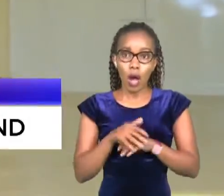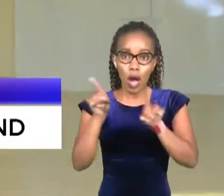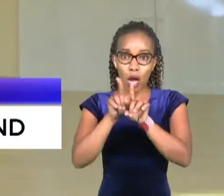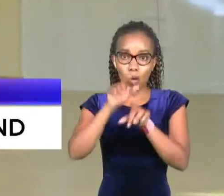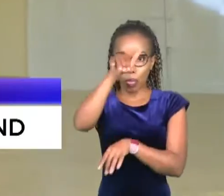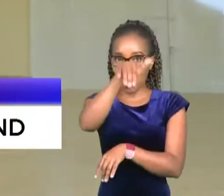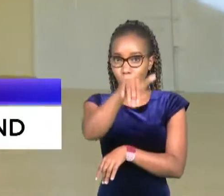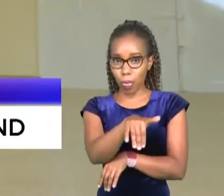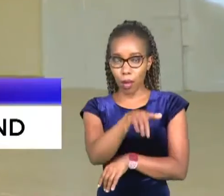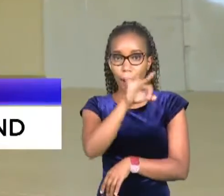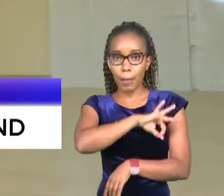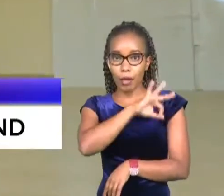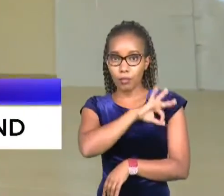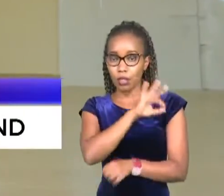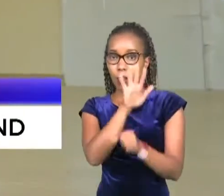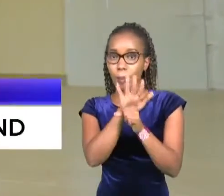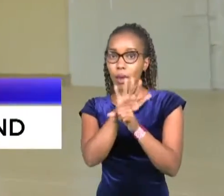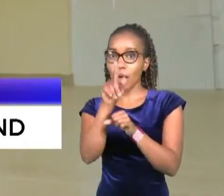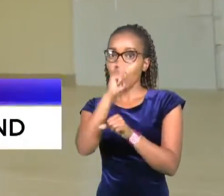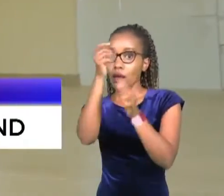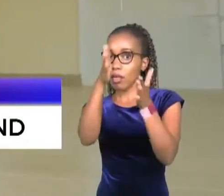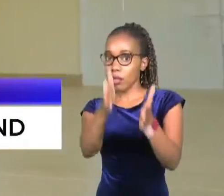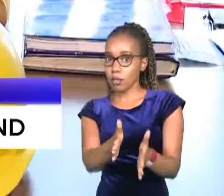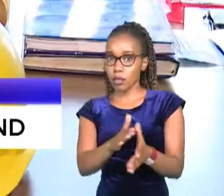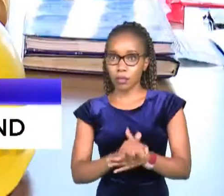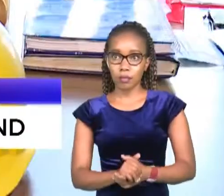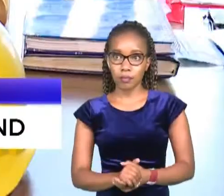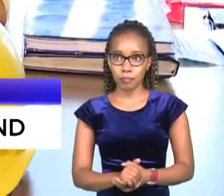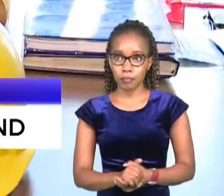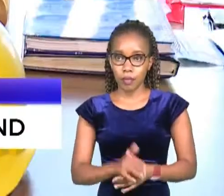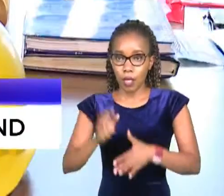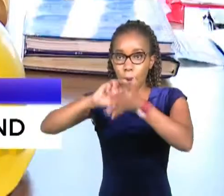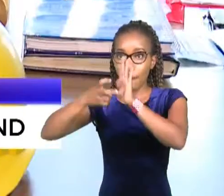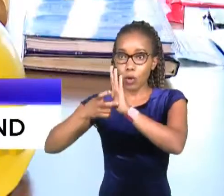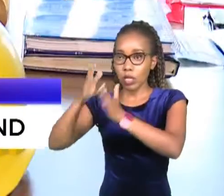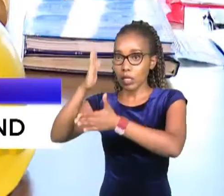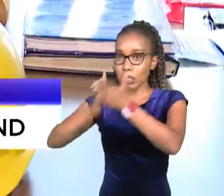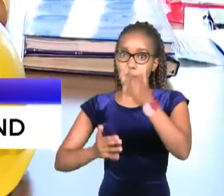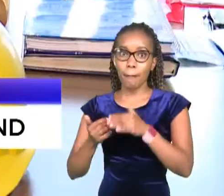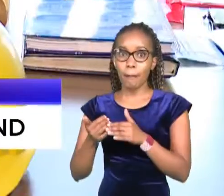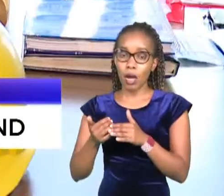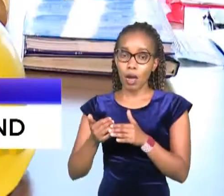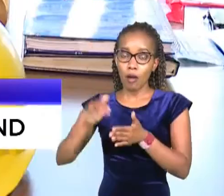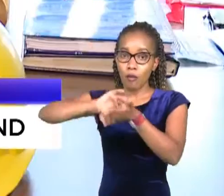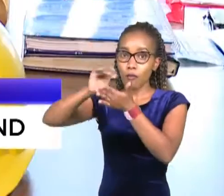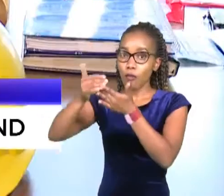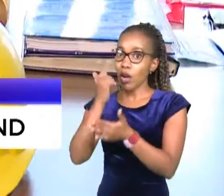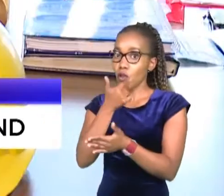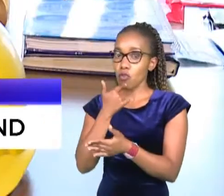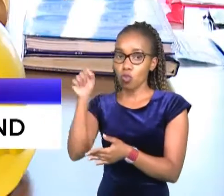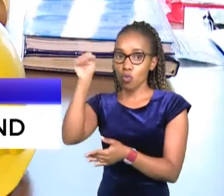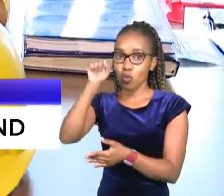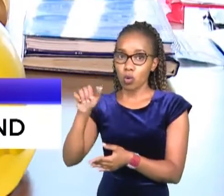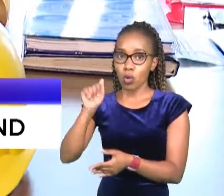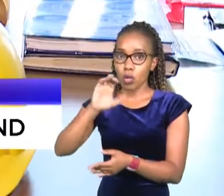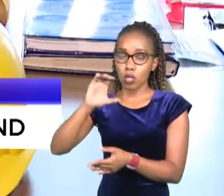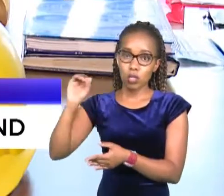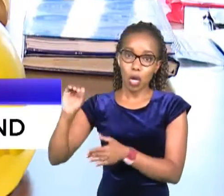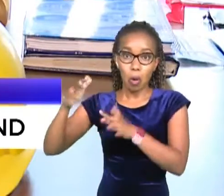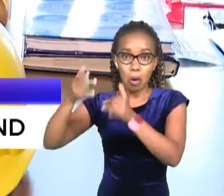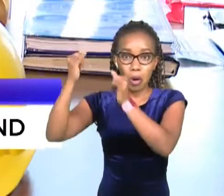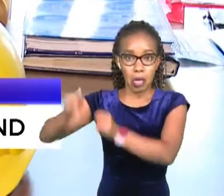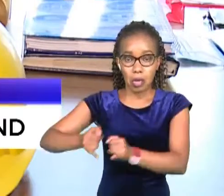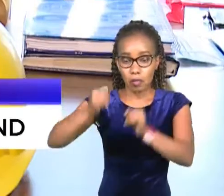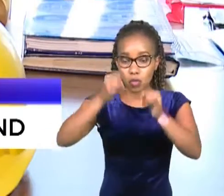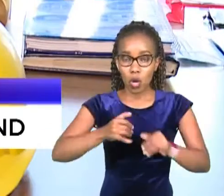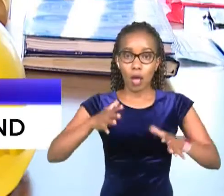by a majority of kenyans some projects were being financed by circles uh financed by individuals so people were in business